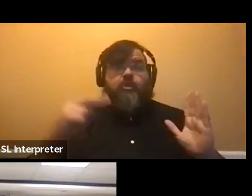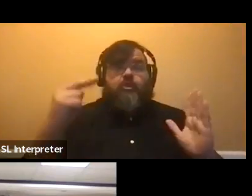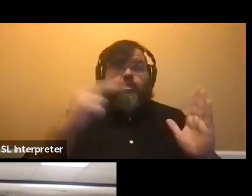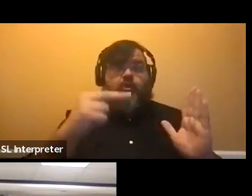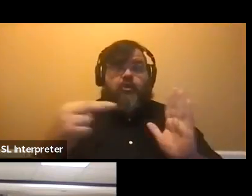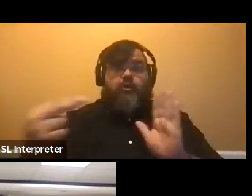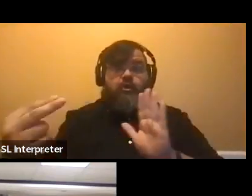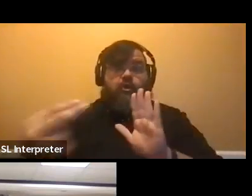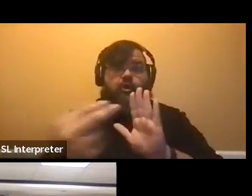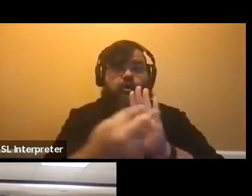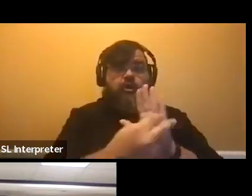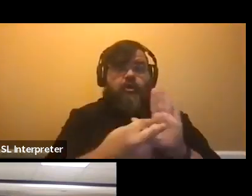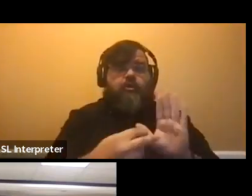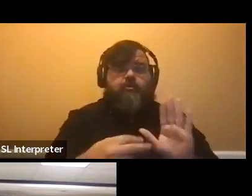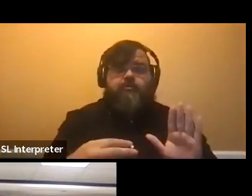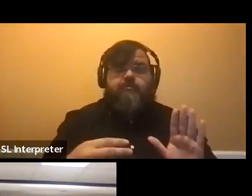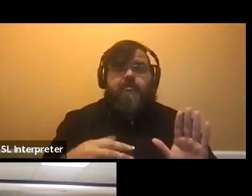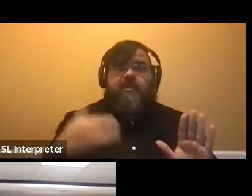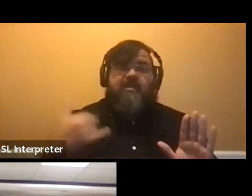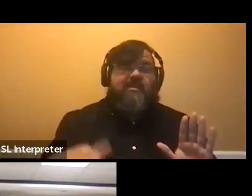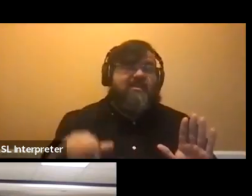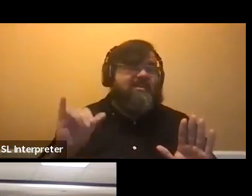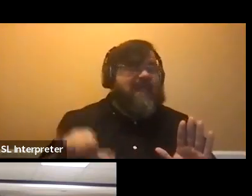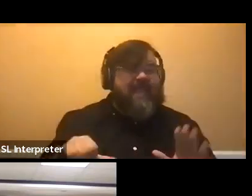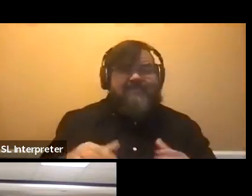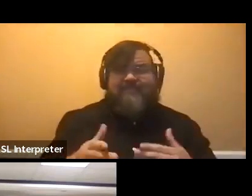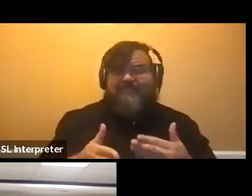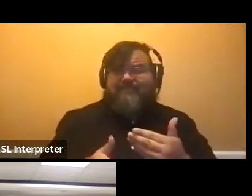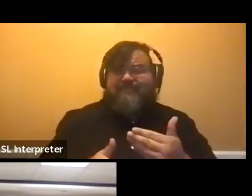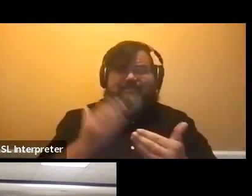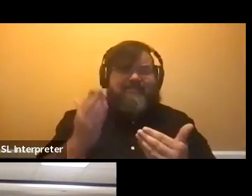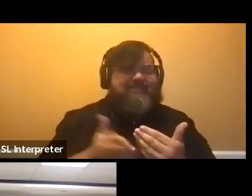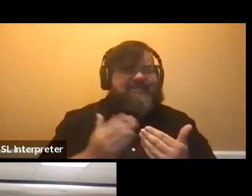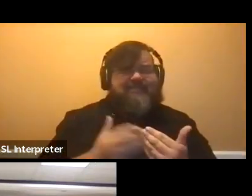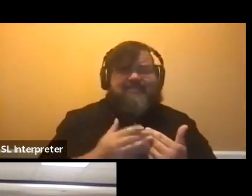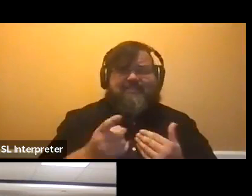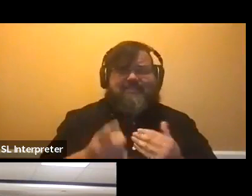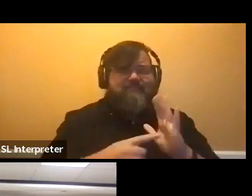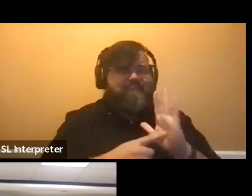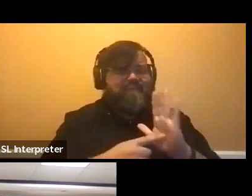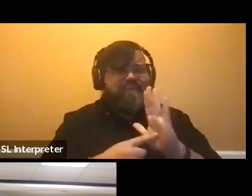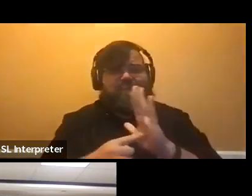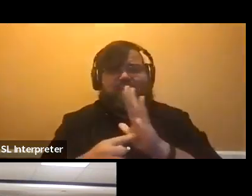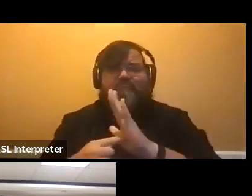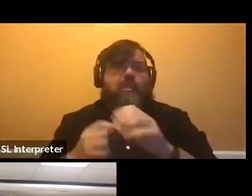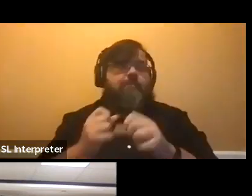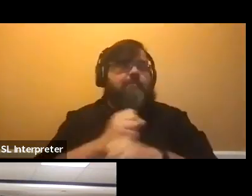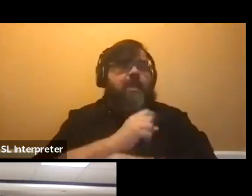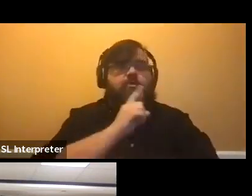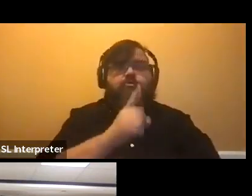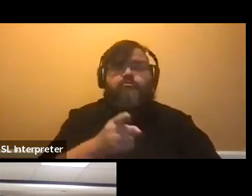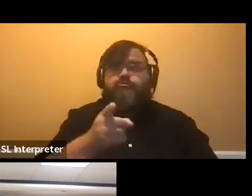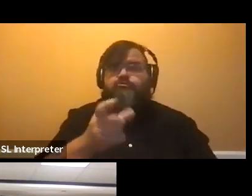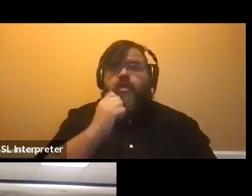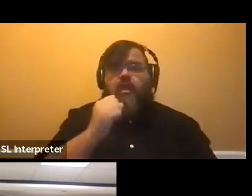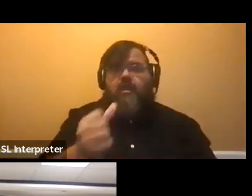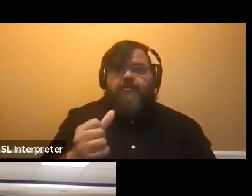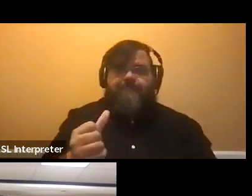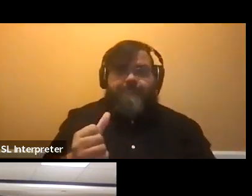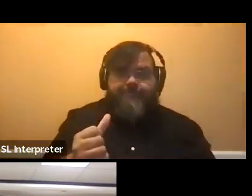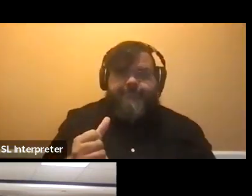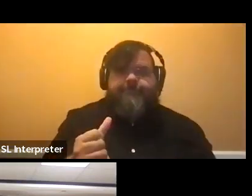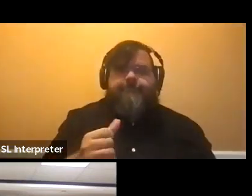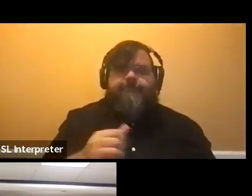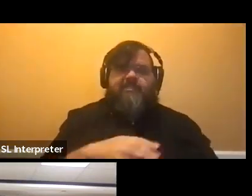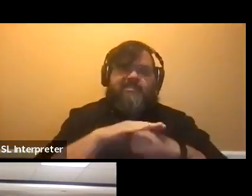involvement resume. Um, that's a really easy thing that you can do to make sure you're not, um, putting yourself